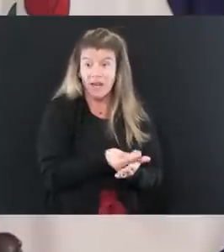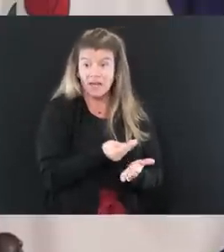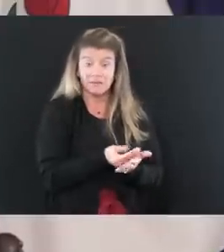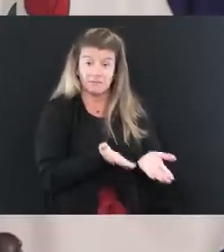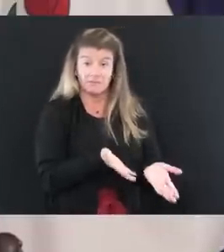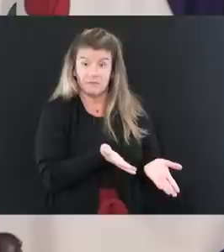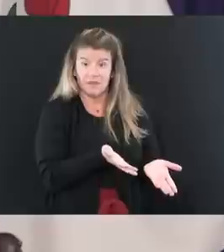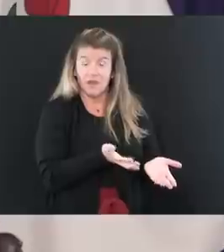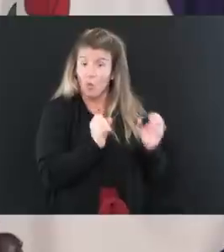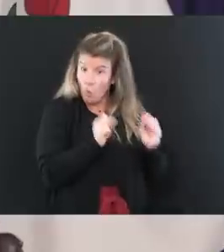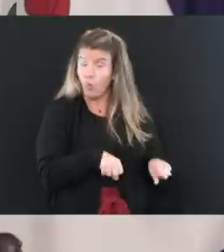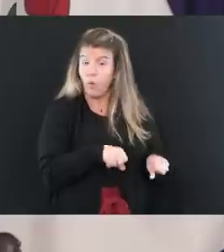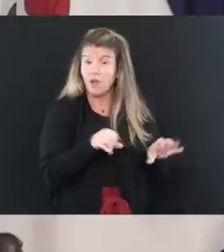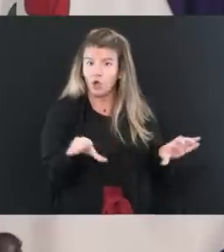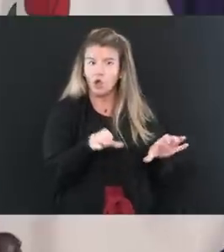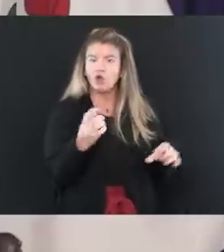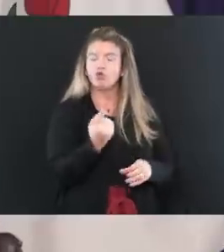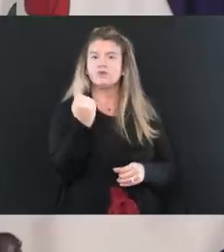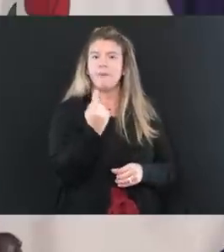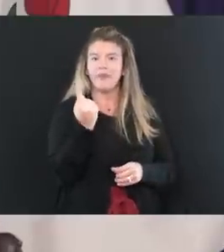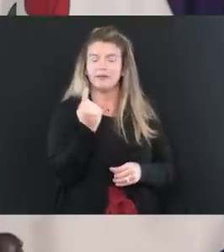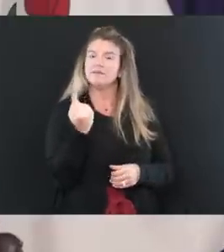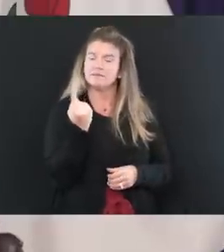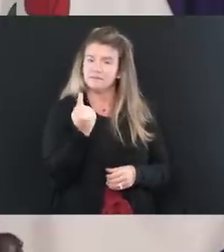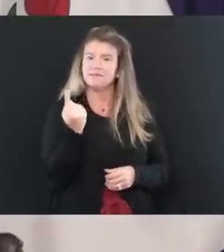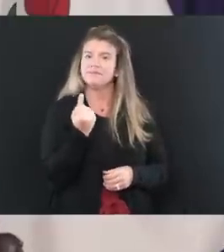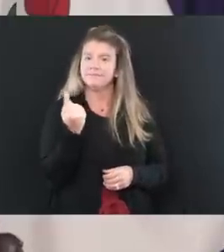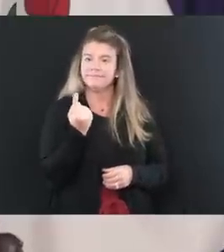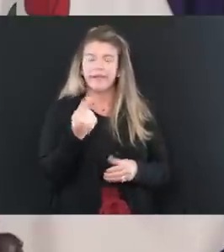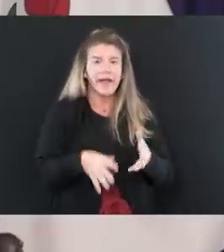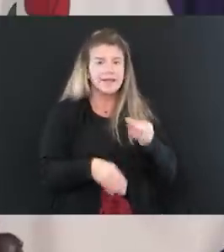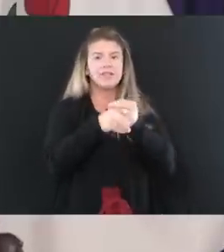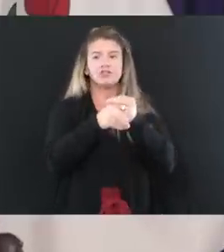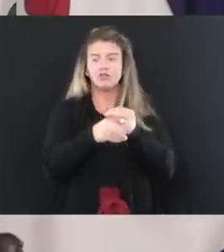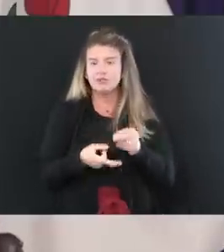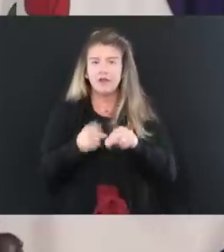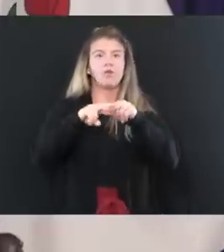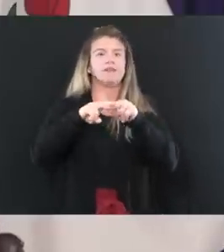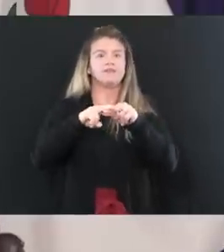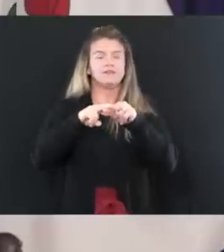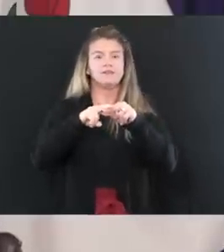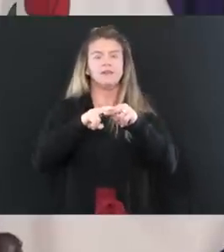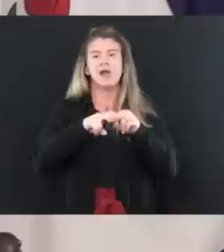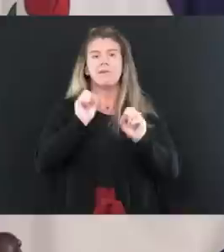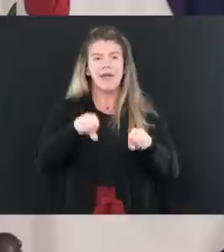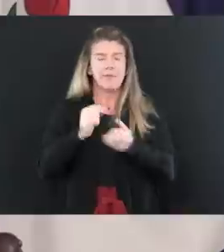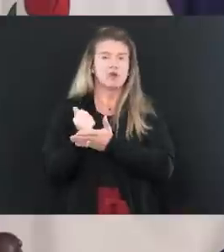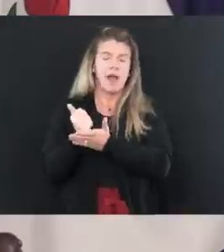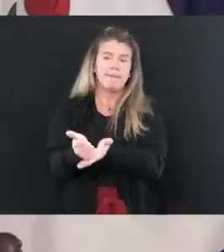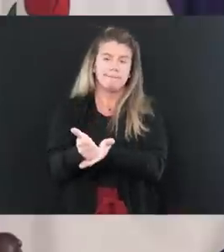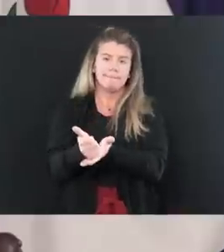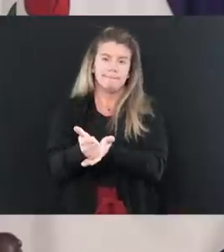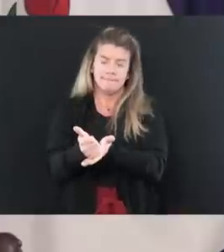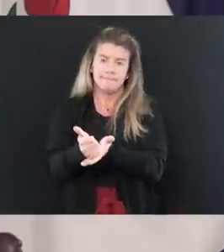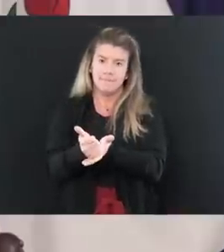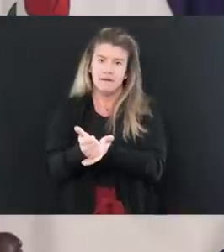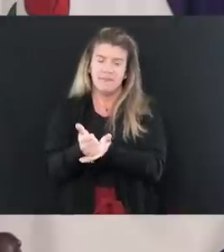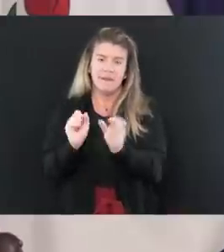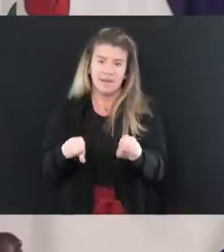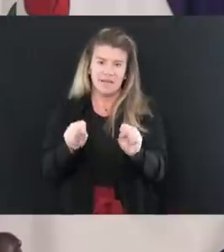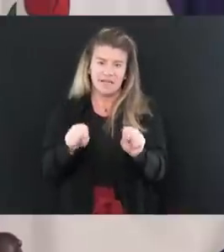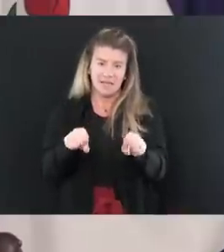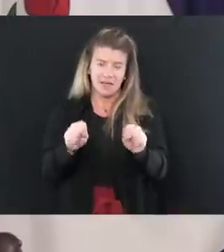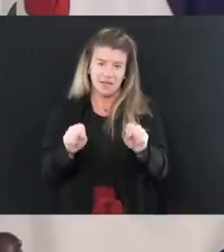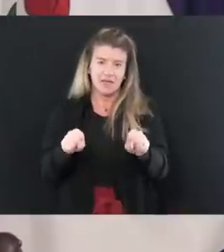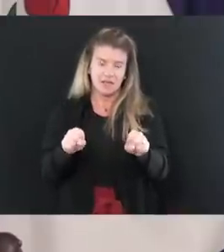we could absolutely do some, some, some additional increases as far as being able to help, you know, with the, the ability